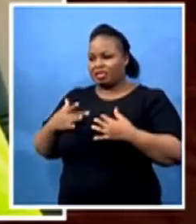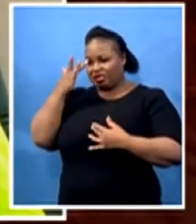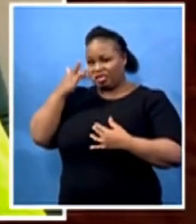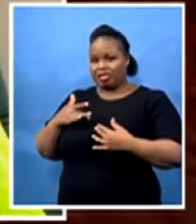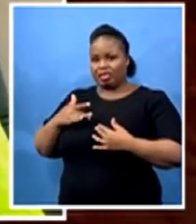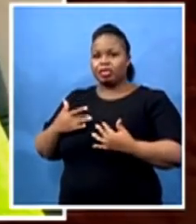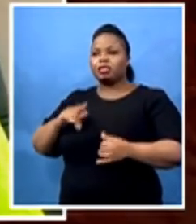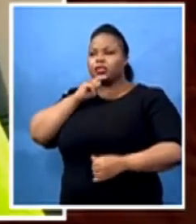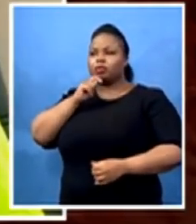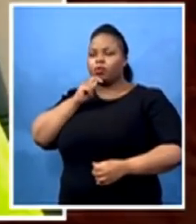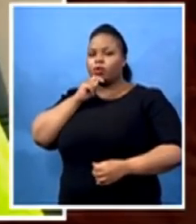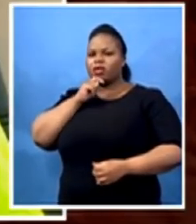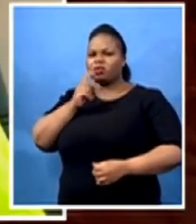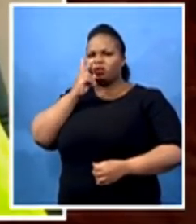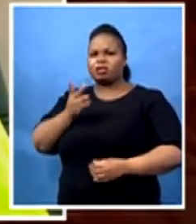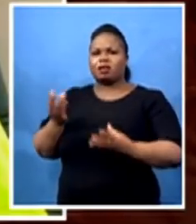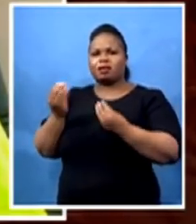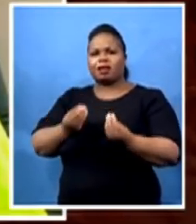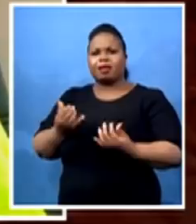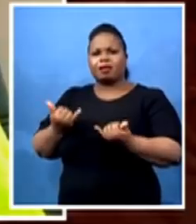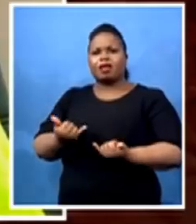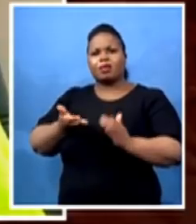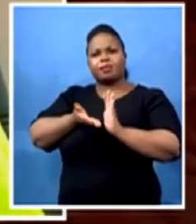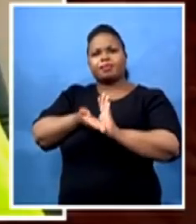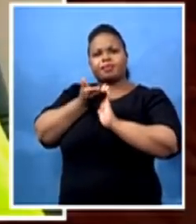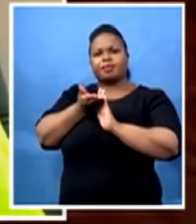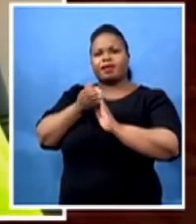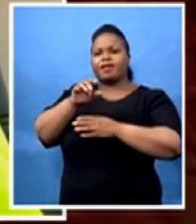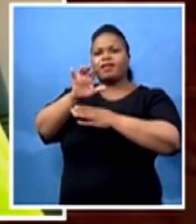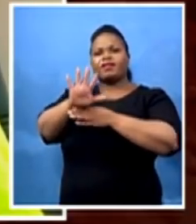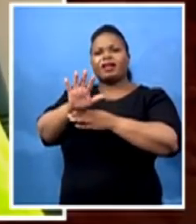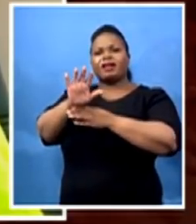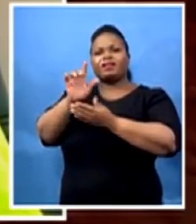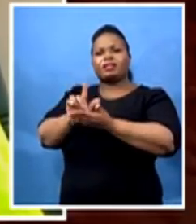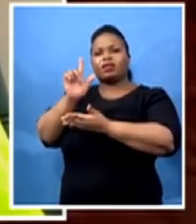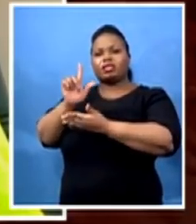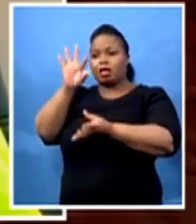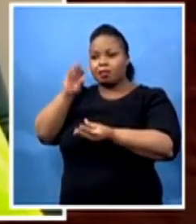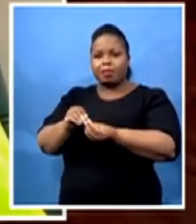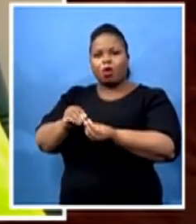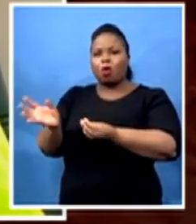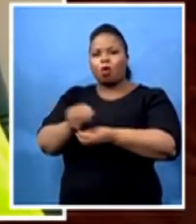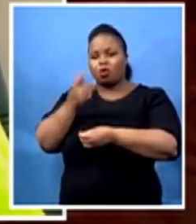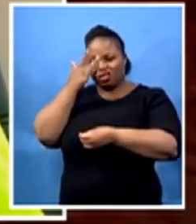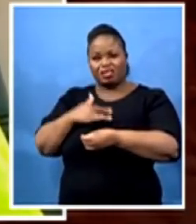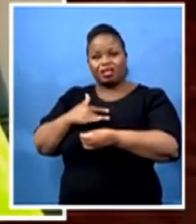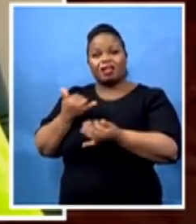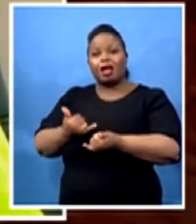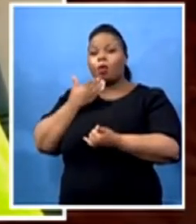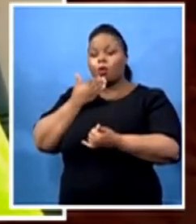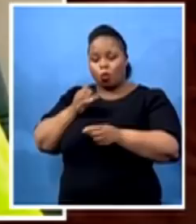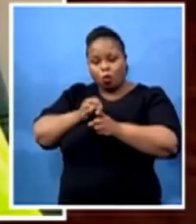517 cumulative cases. The people who are currently being infected are people who have got access to proper